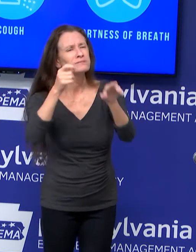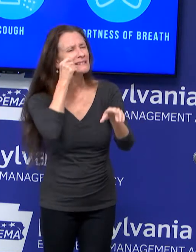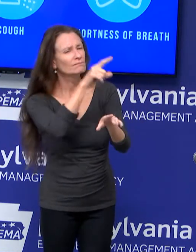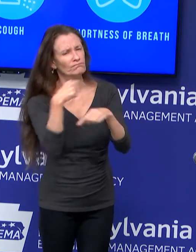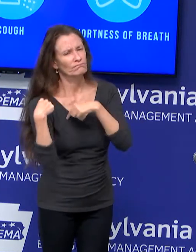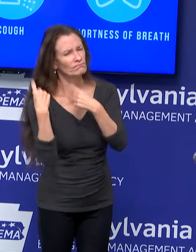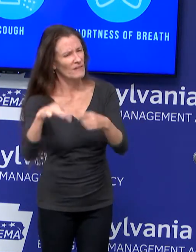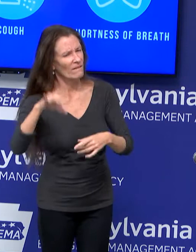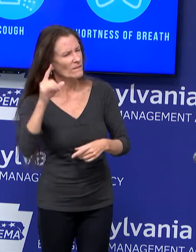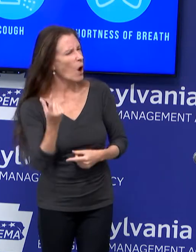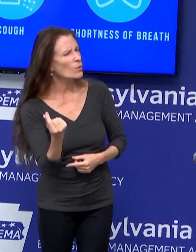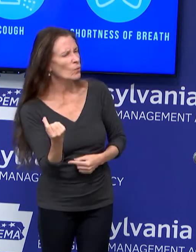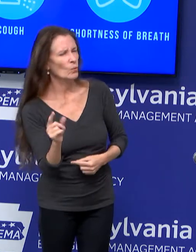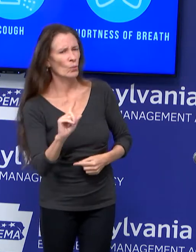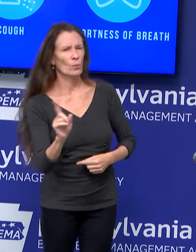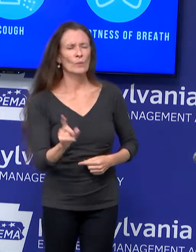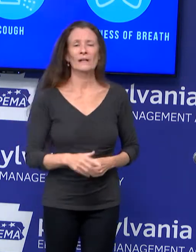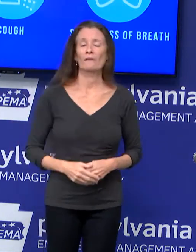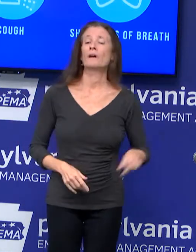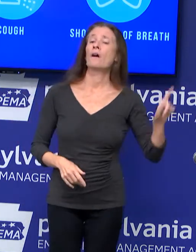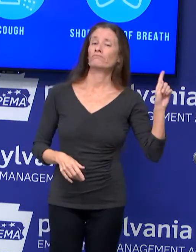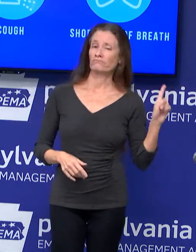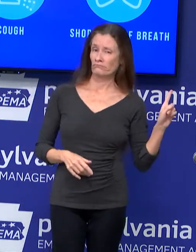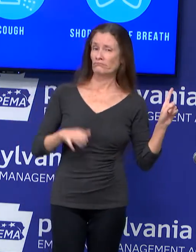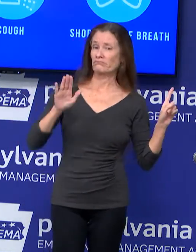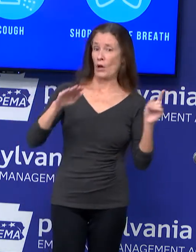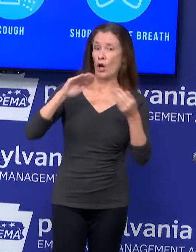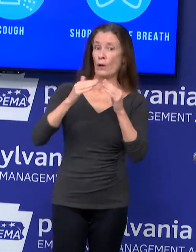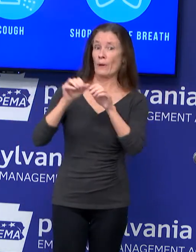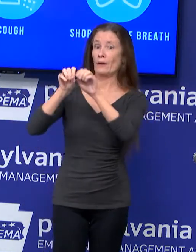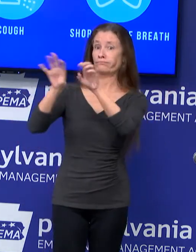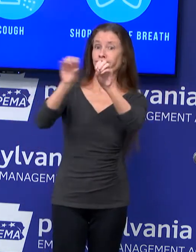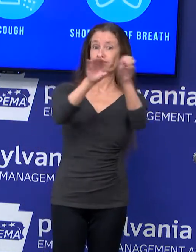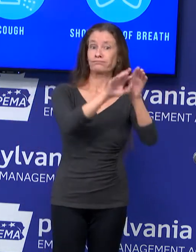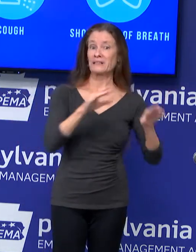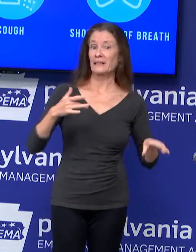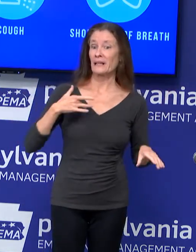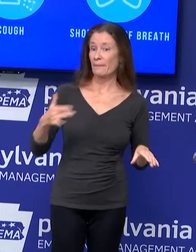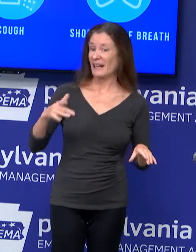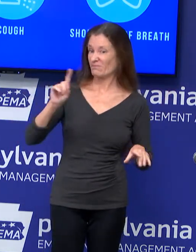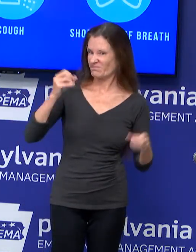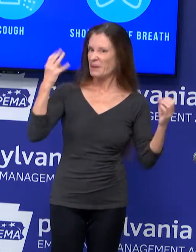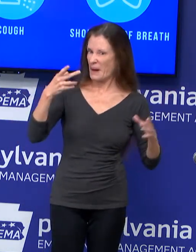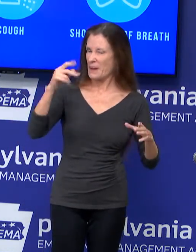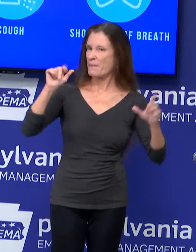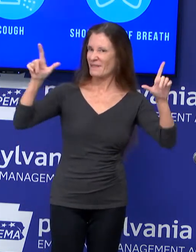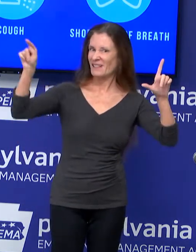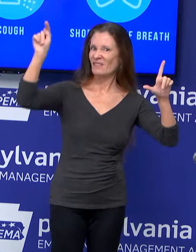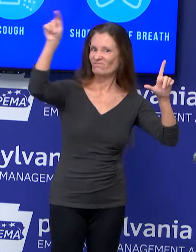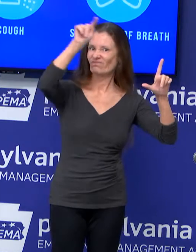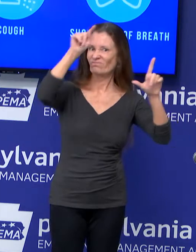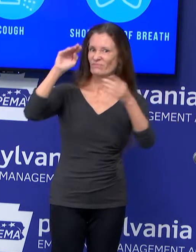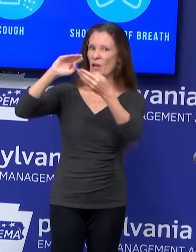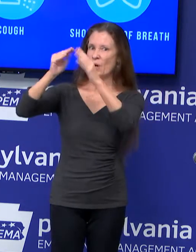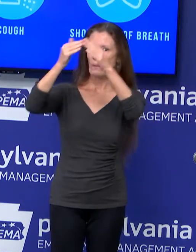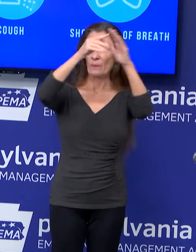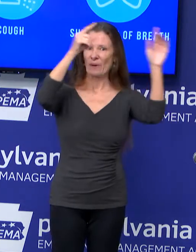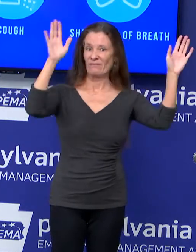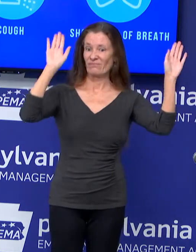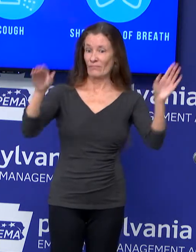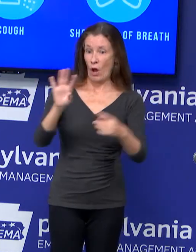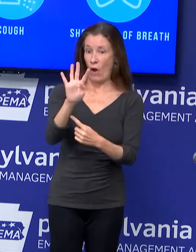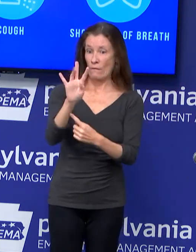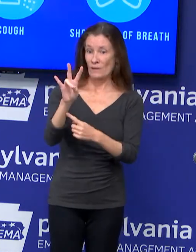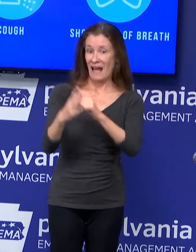So we are seeing community spread throughout Pennsylvania. We have now 47 counties on our sort of